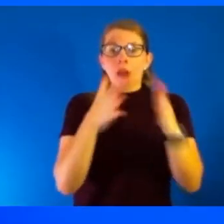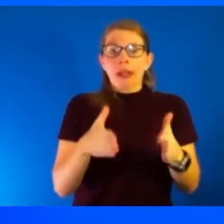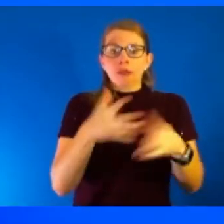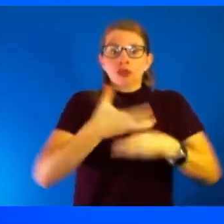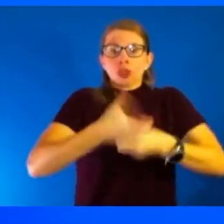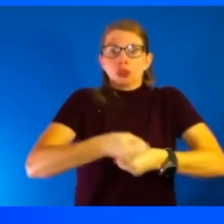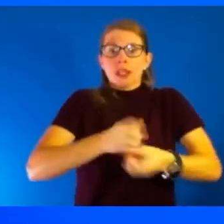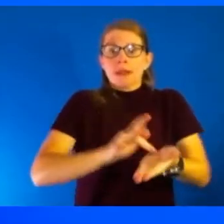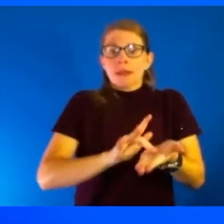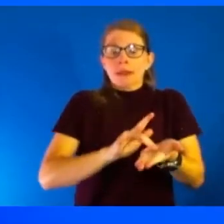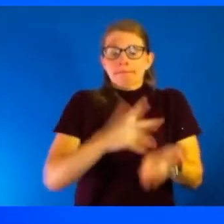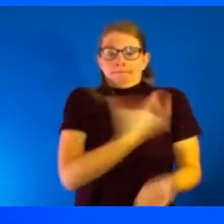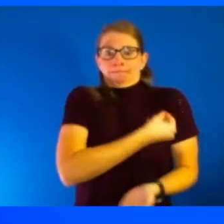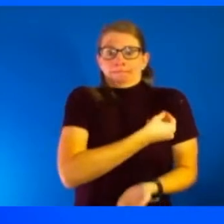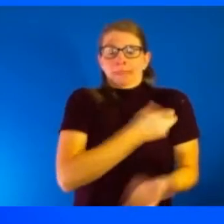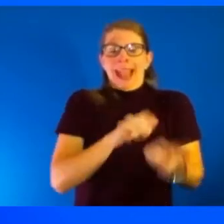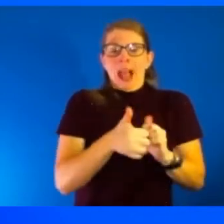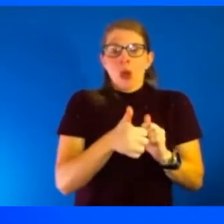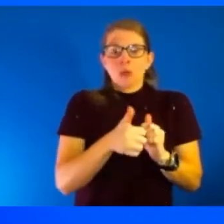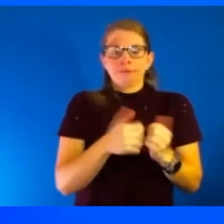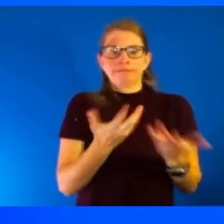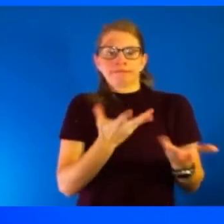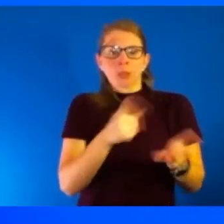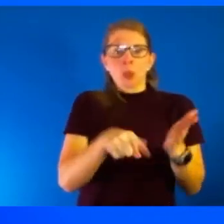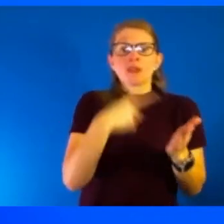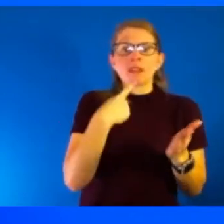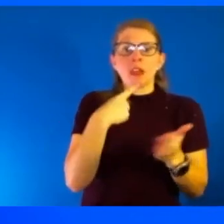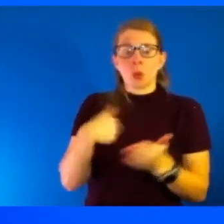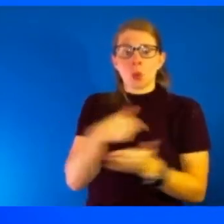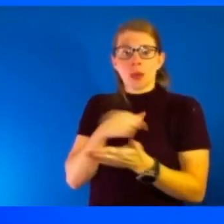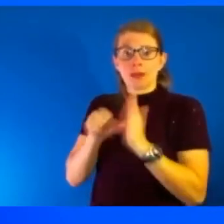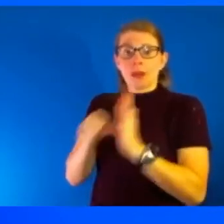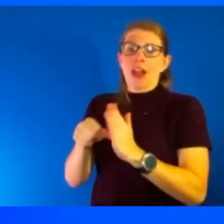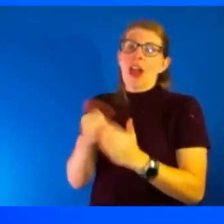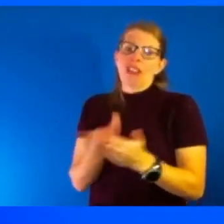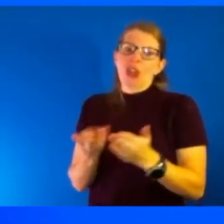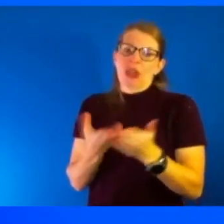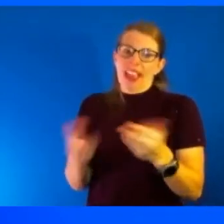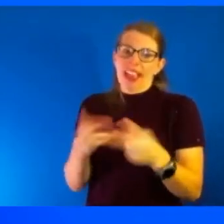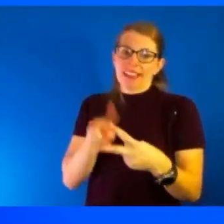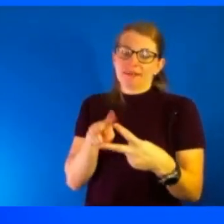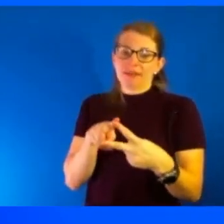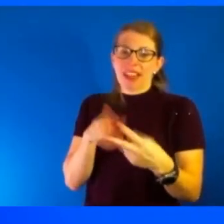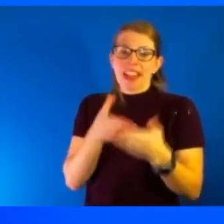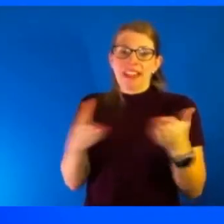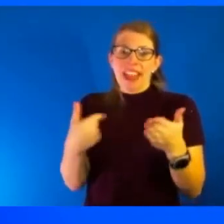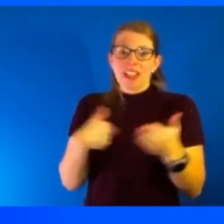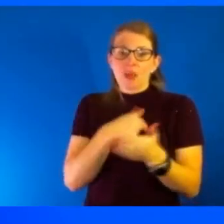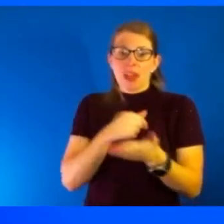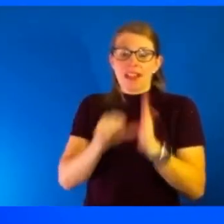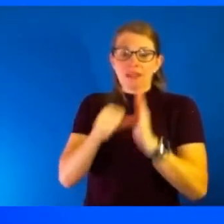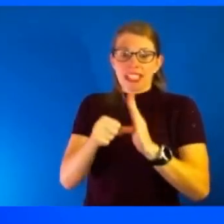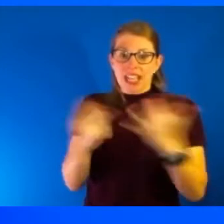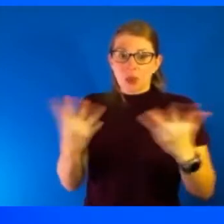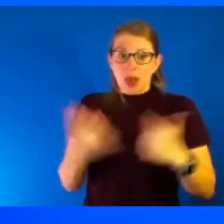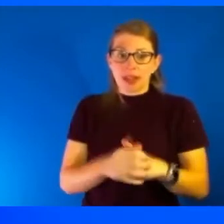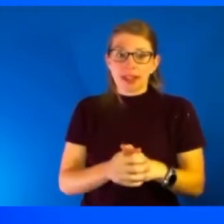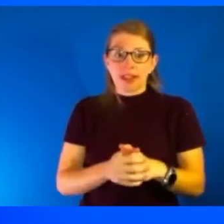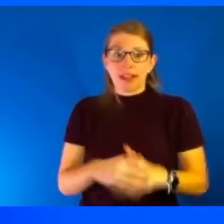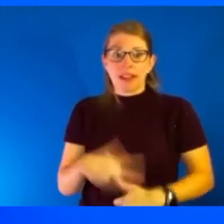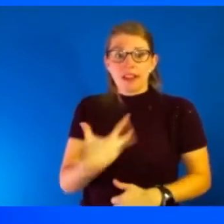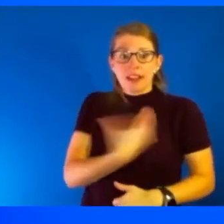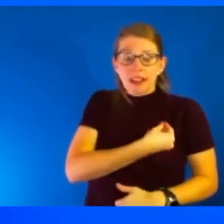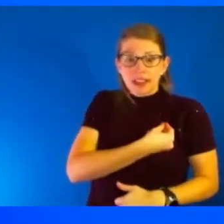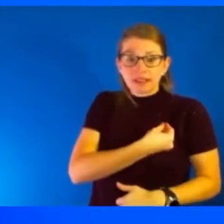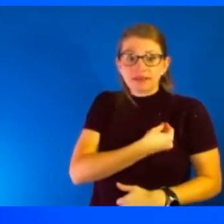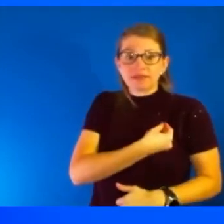Absolutely. So one of the things we've been sure to emphasize, well, a couple of things among the things we've been sure to emphasize is that these vaccines have gone through the,